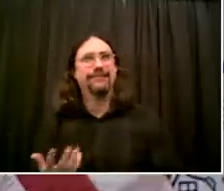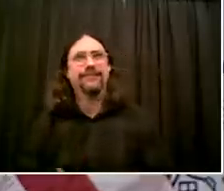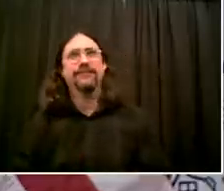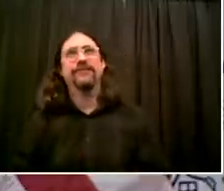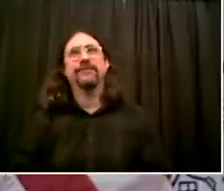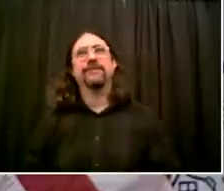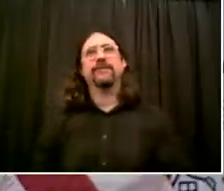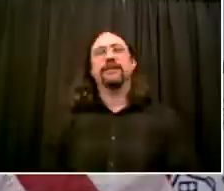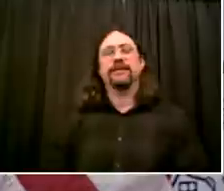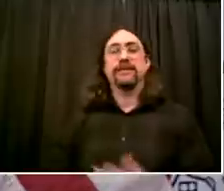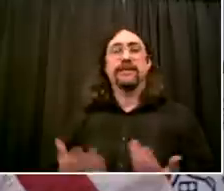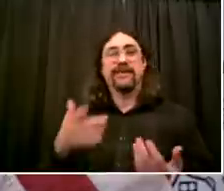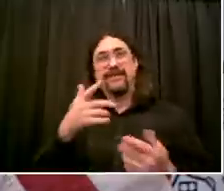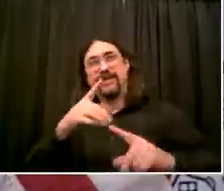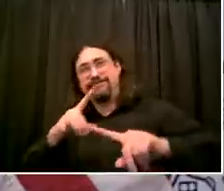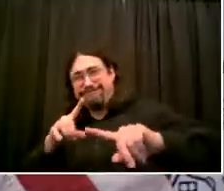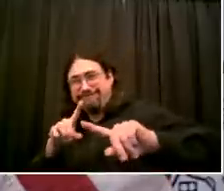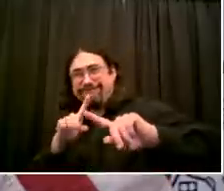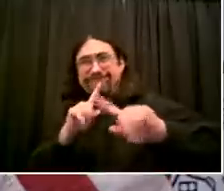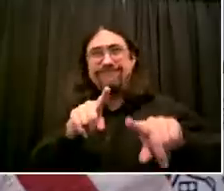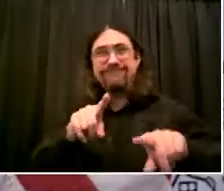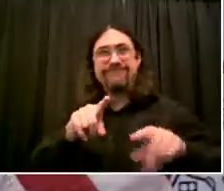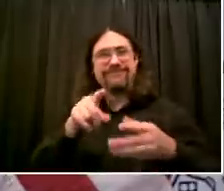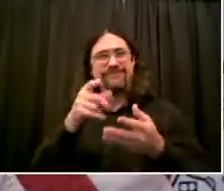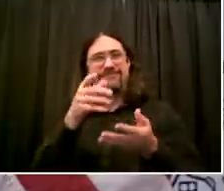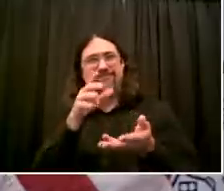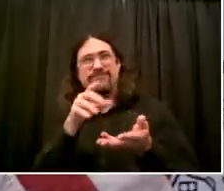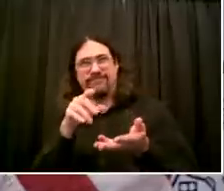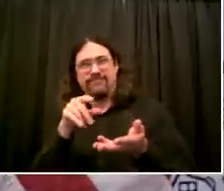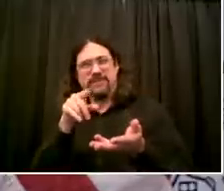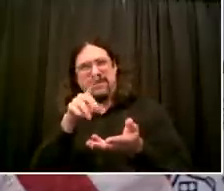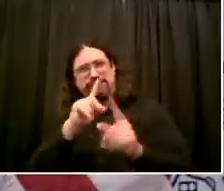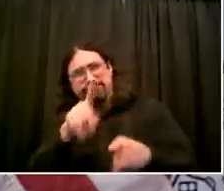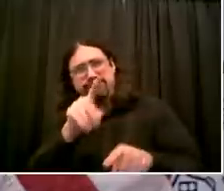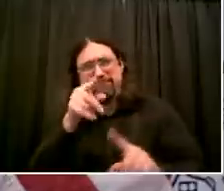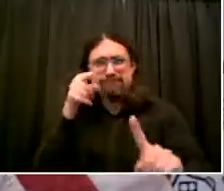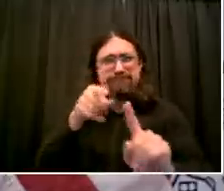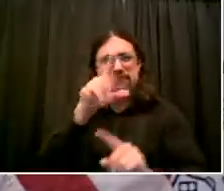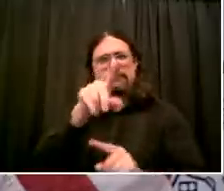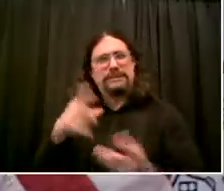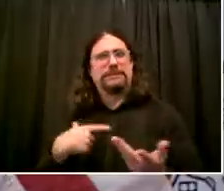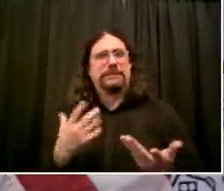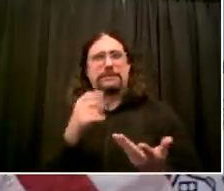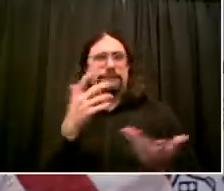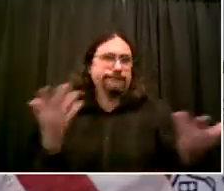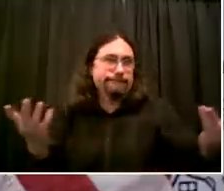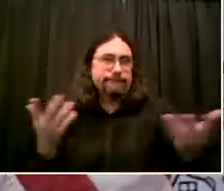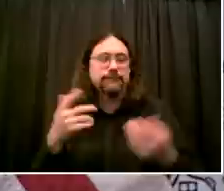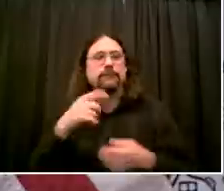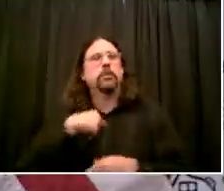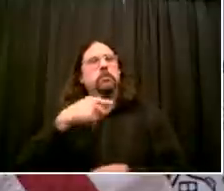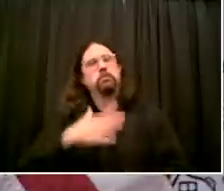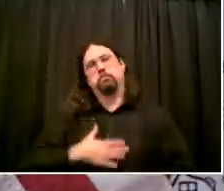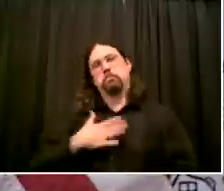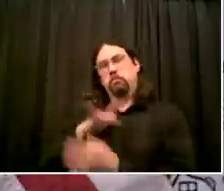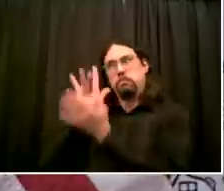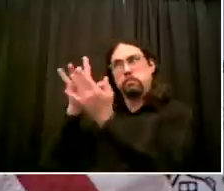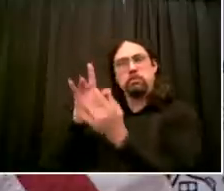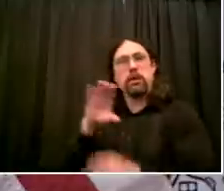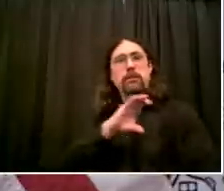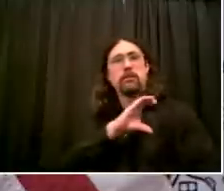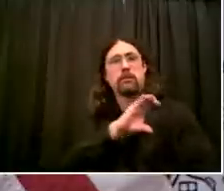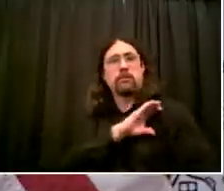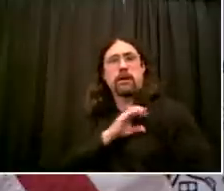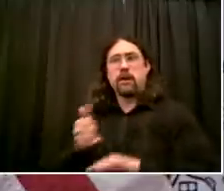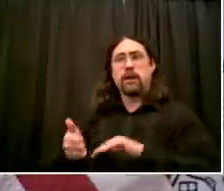Next, have Katie from the Wall Street Journal. Oh, hey, good morning, Mr. Mayor. And I'm curious, as